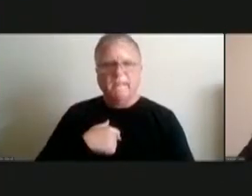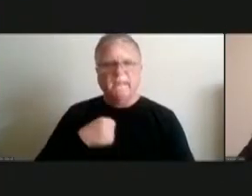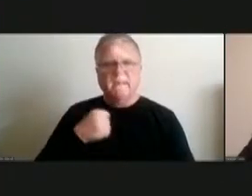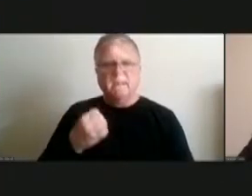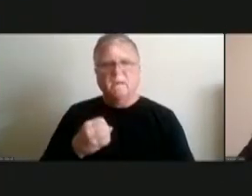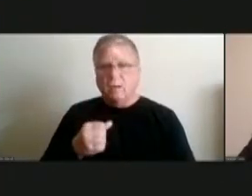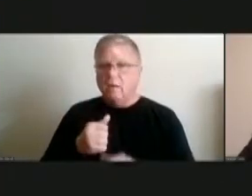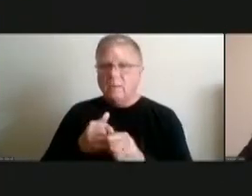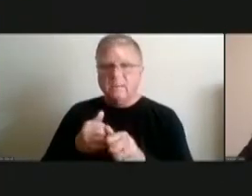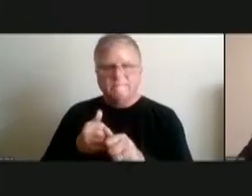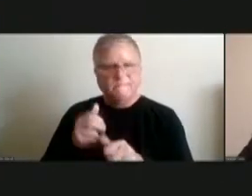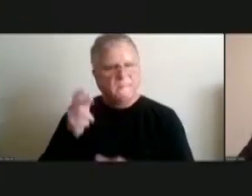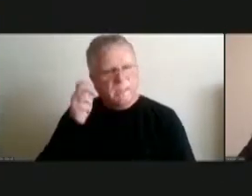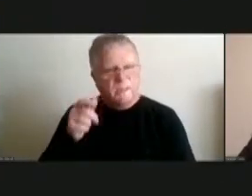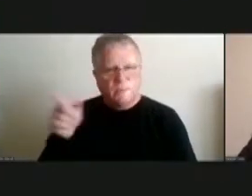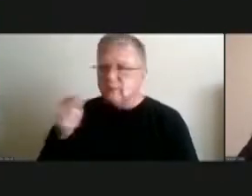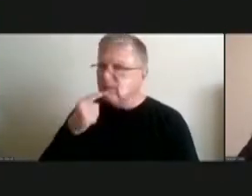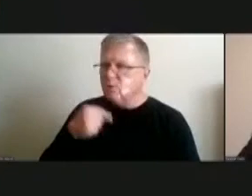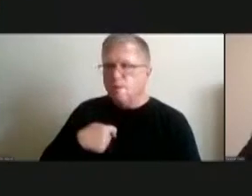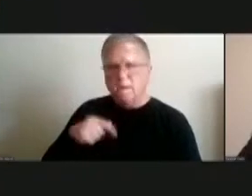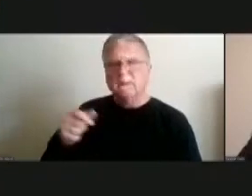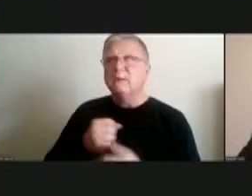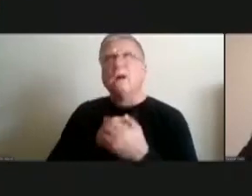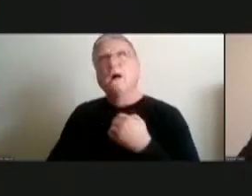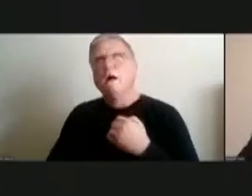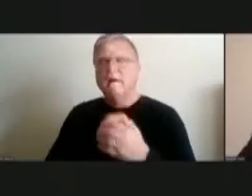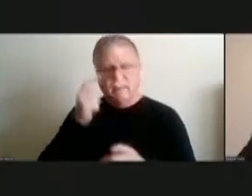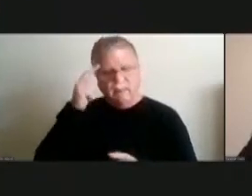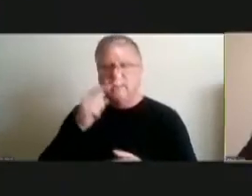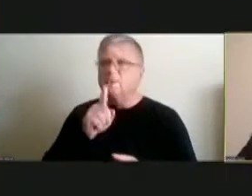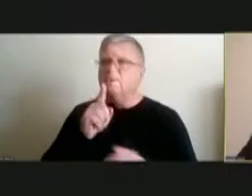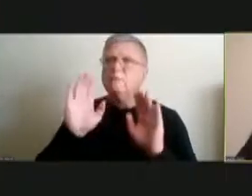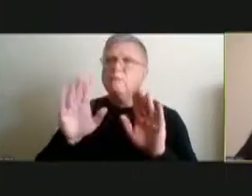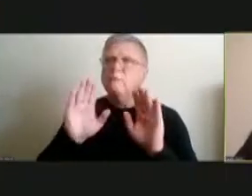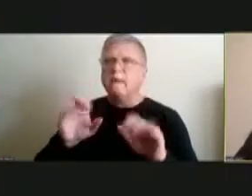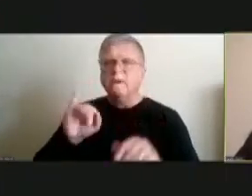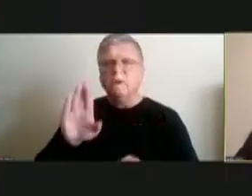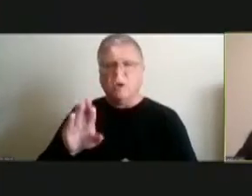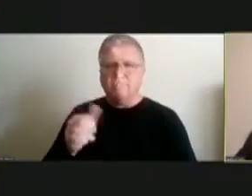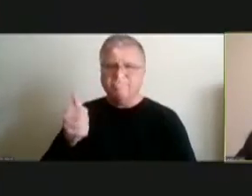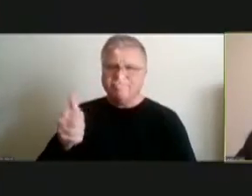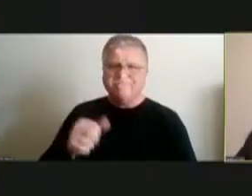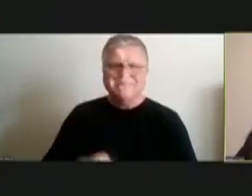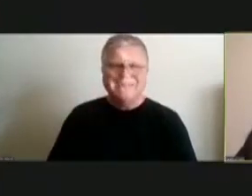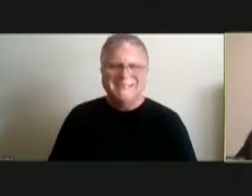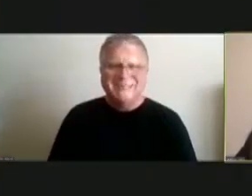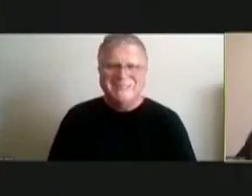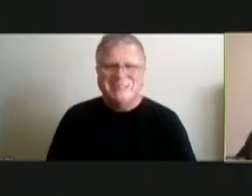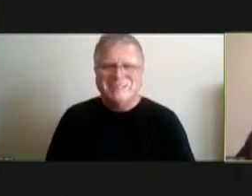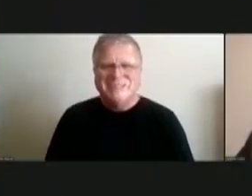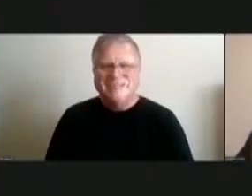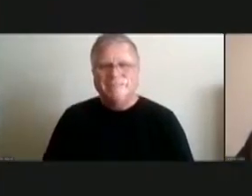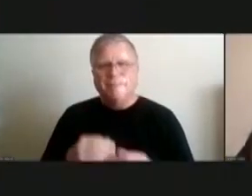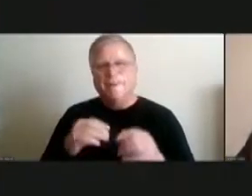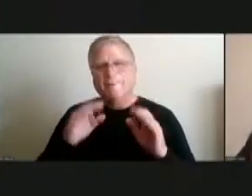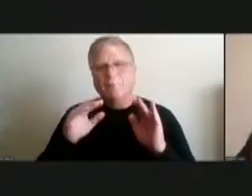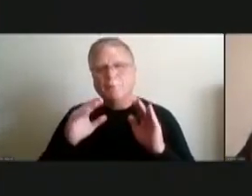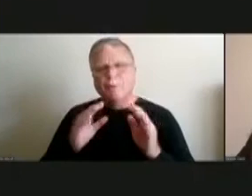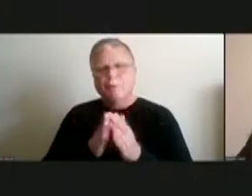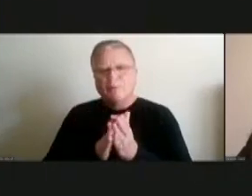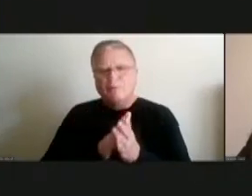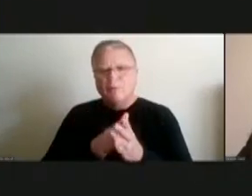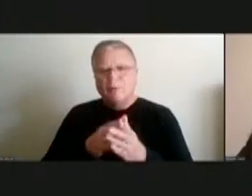mostly and she just adores you and thinks you're doing a great job to see some of those changes along with me though so